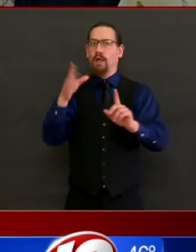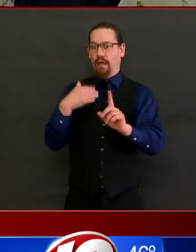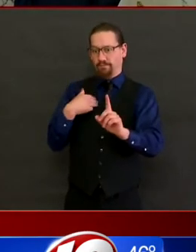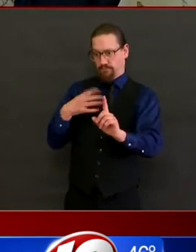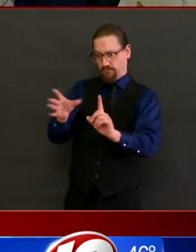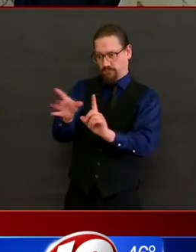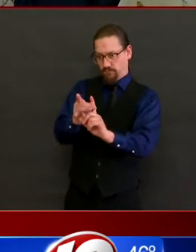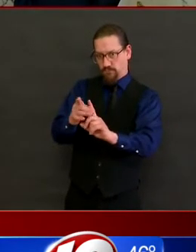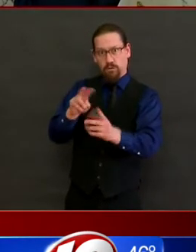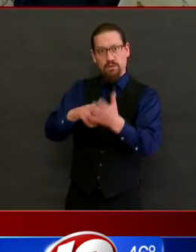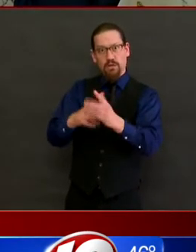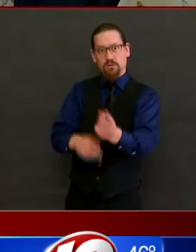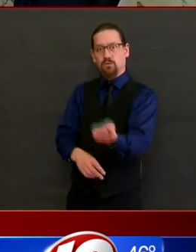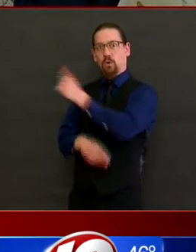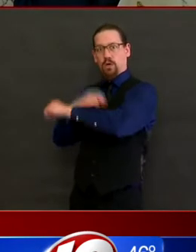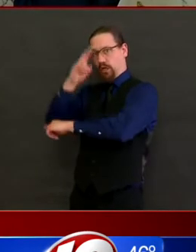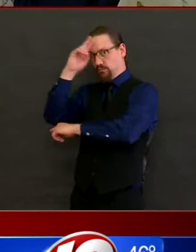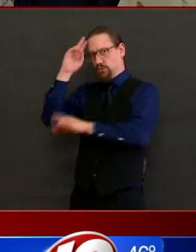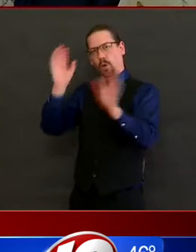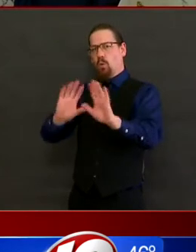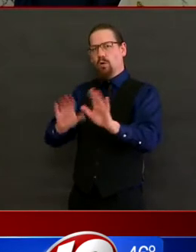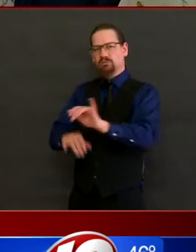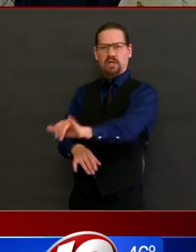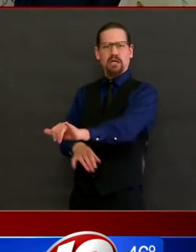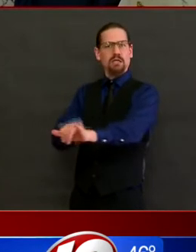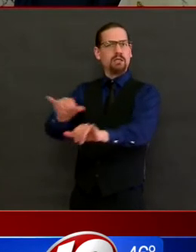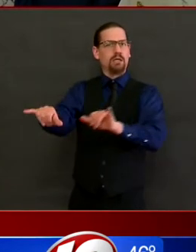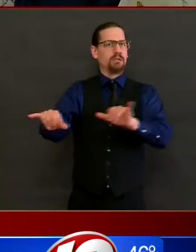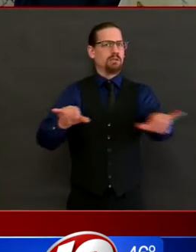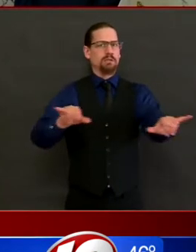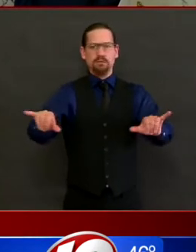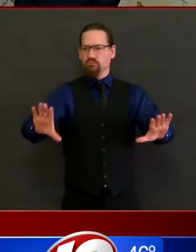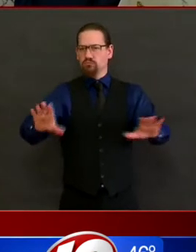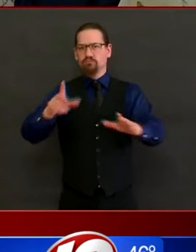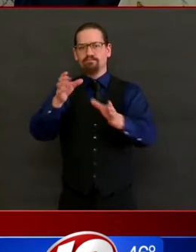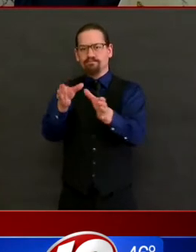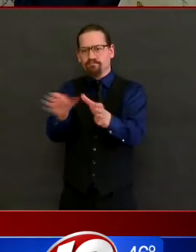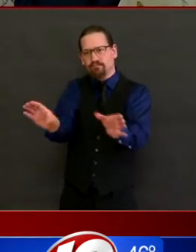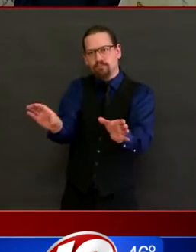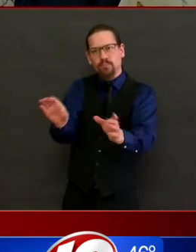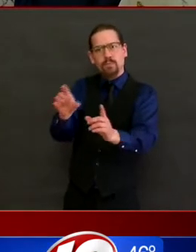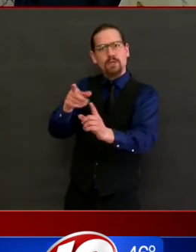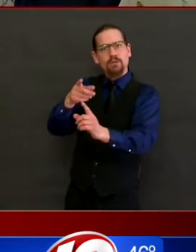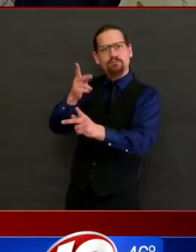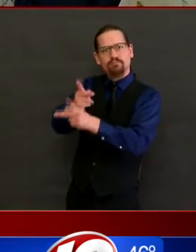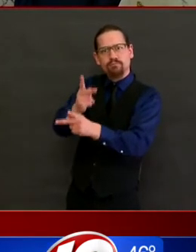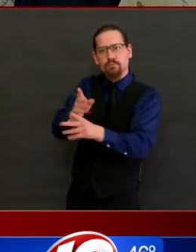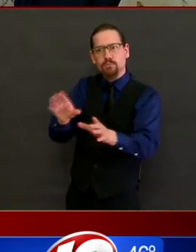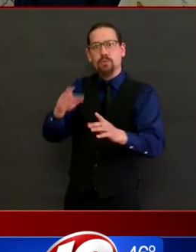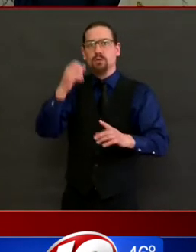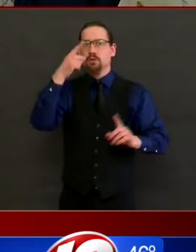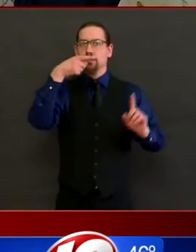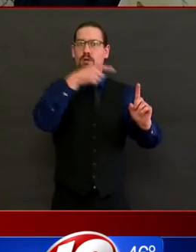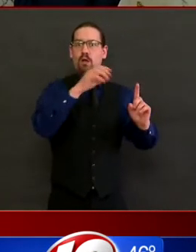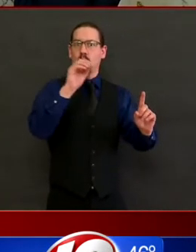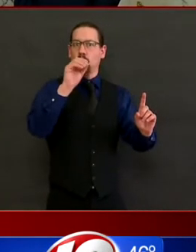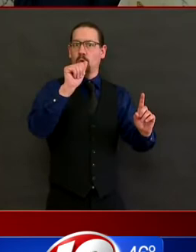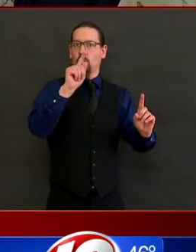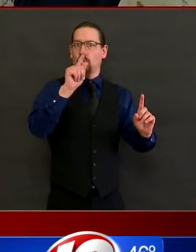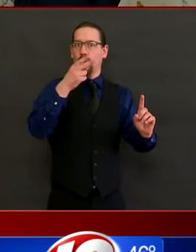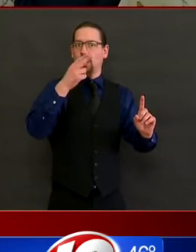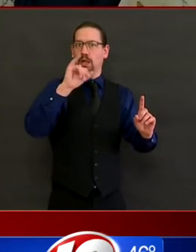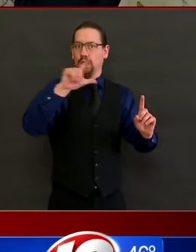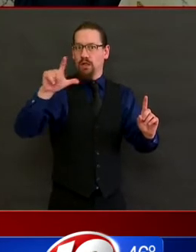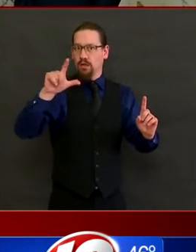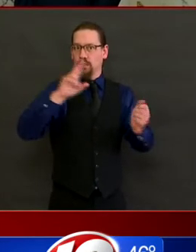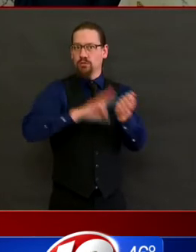Our designation of Oak Hill Center as a COVID-19 specialty nursing home is for patients